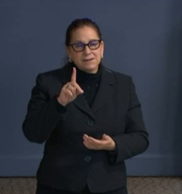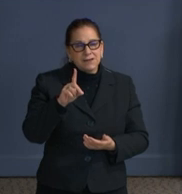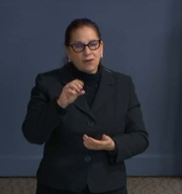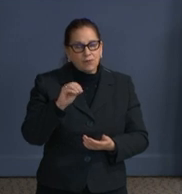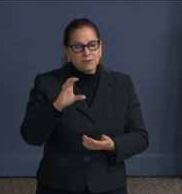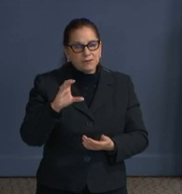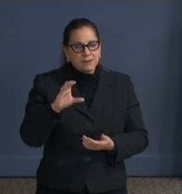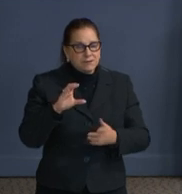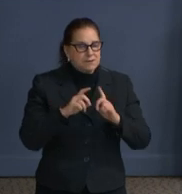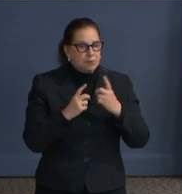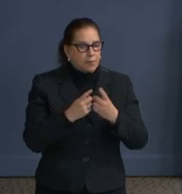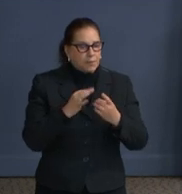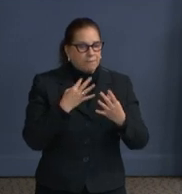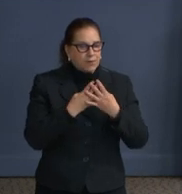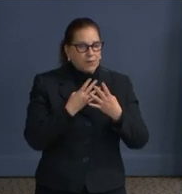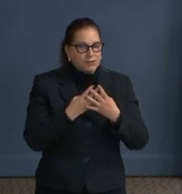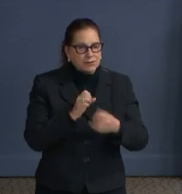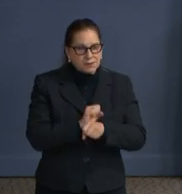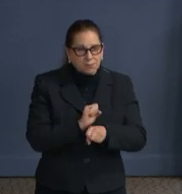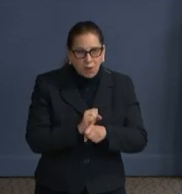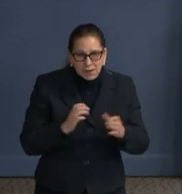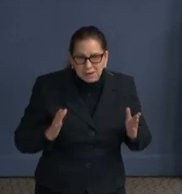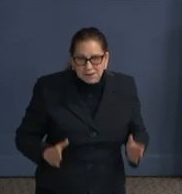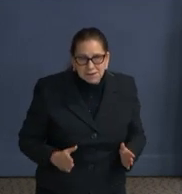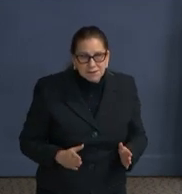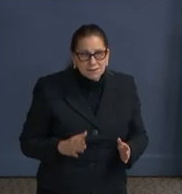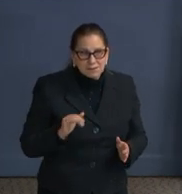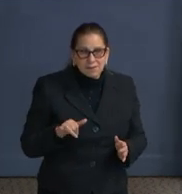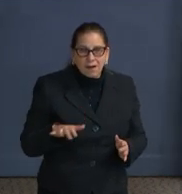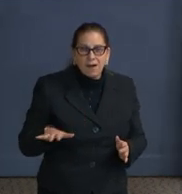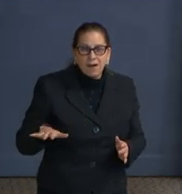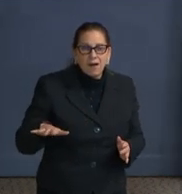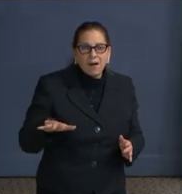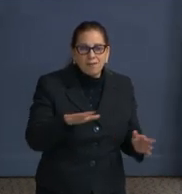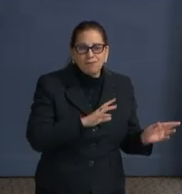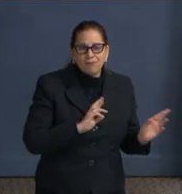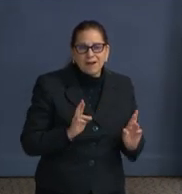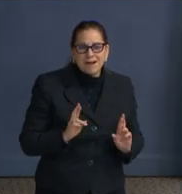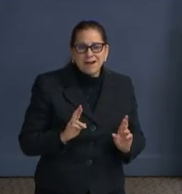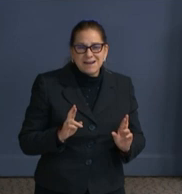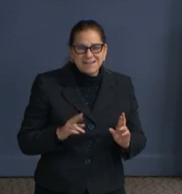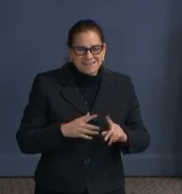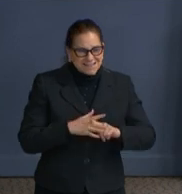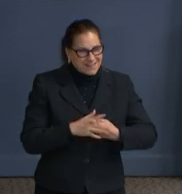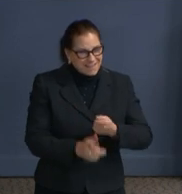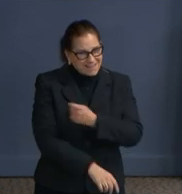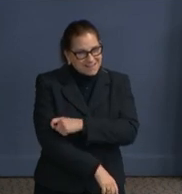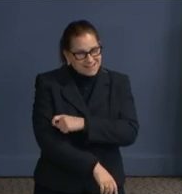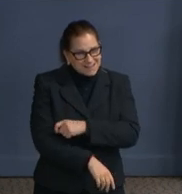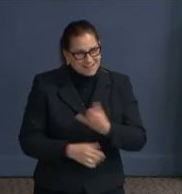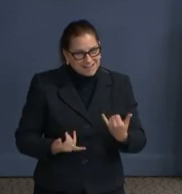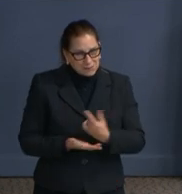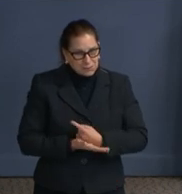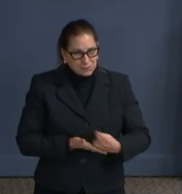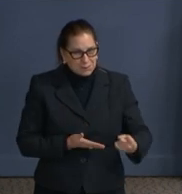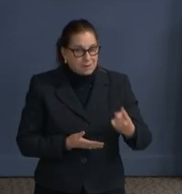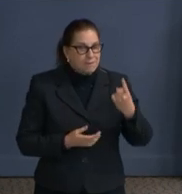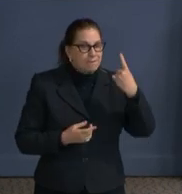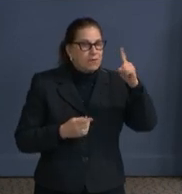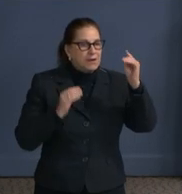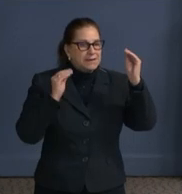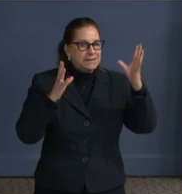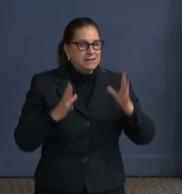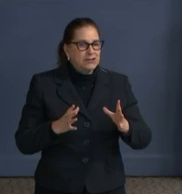vaccinating our public school teachers. And I wanted to just show the latest numbers. DCPS